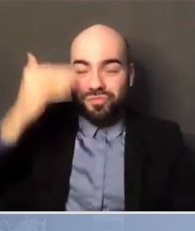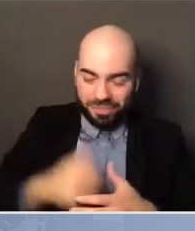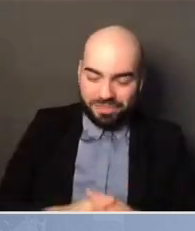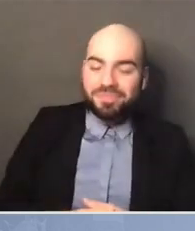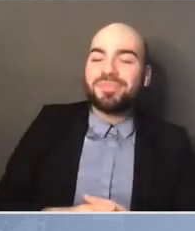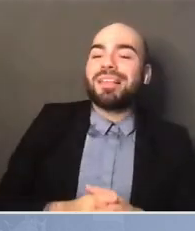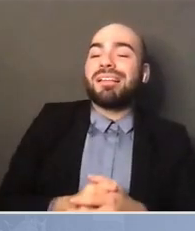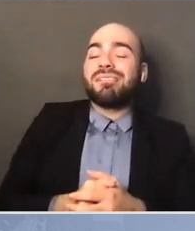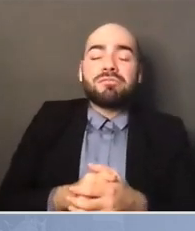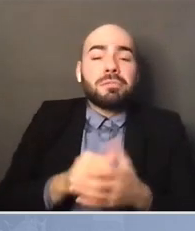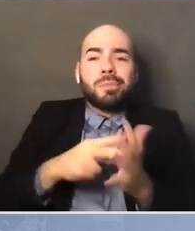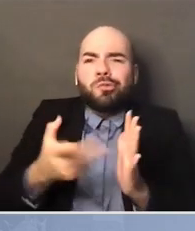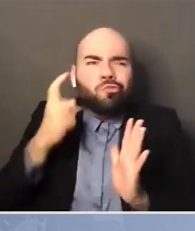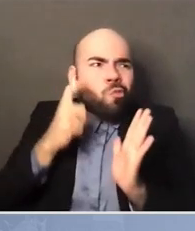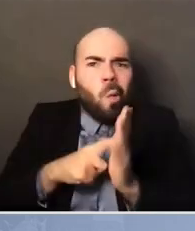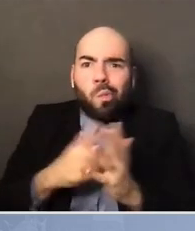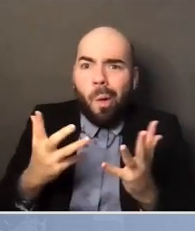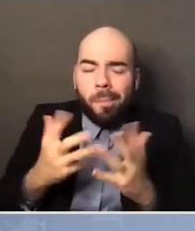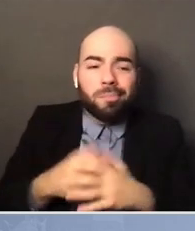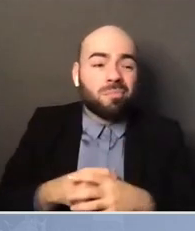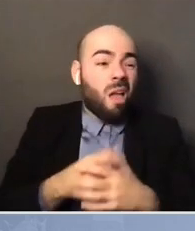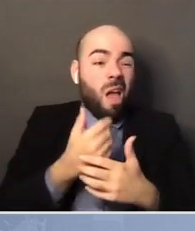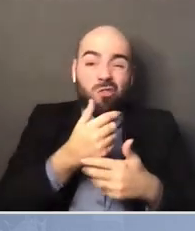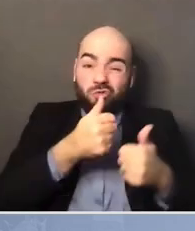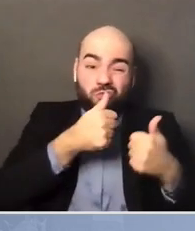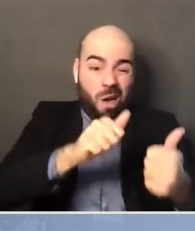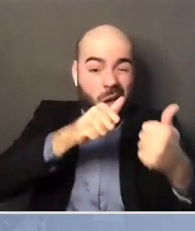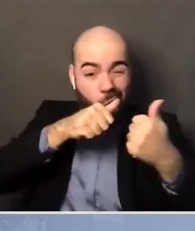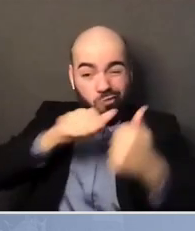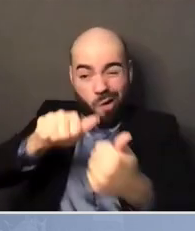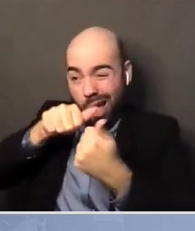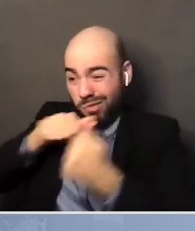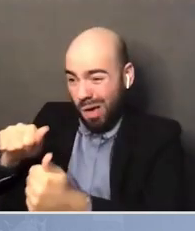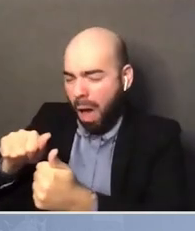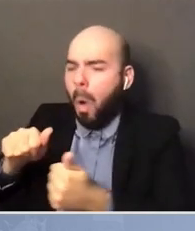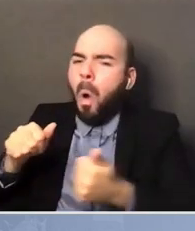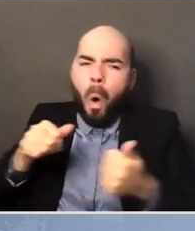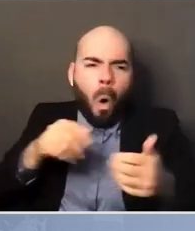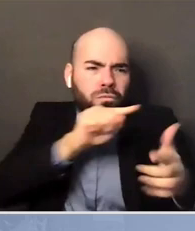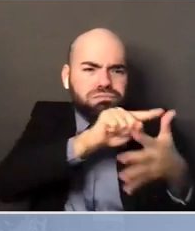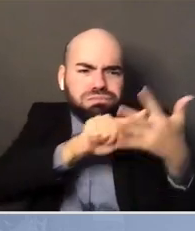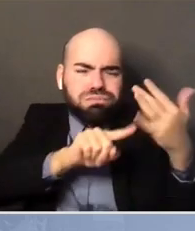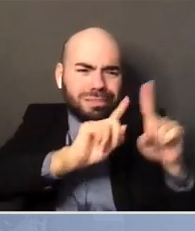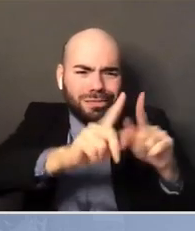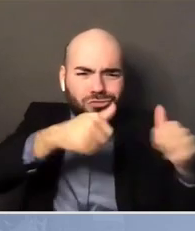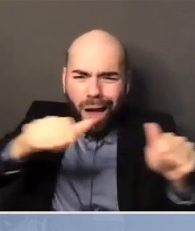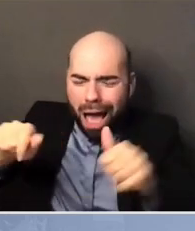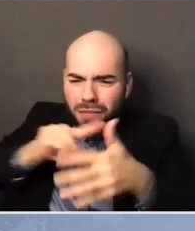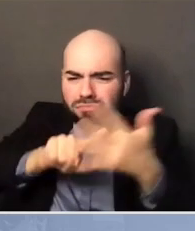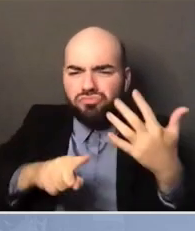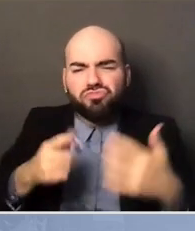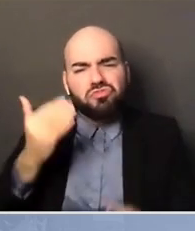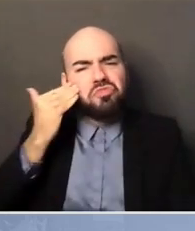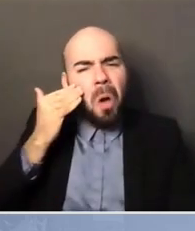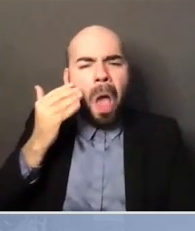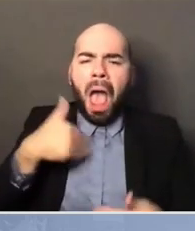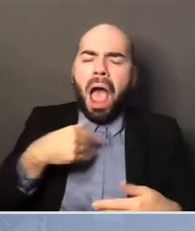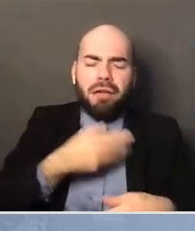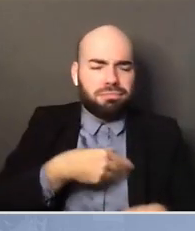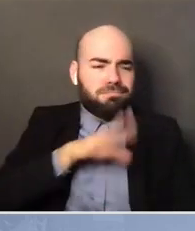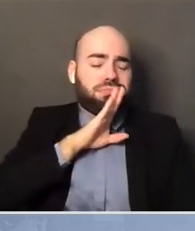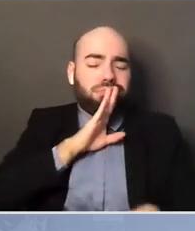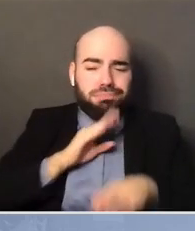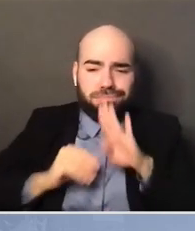endeavor, there are going to be setbacks. There are going to be times where you fall